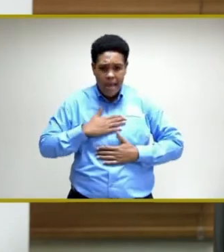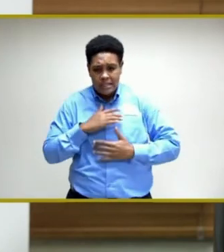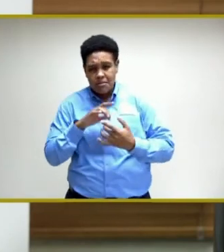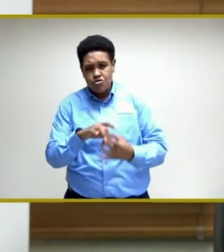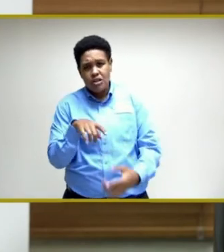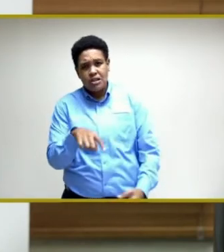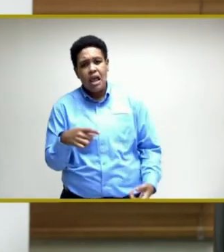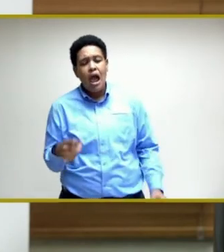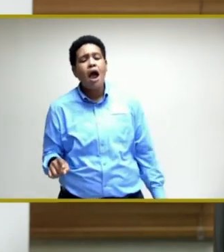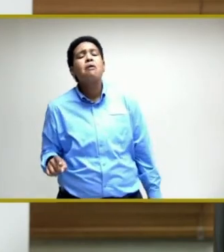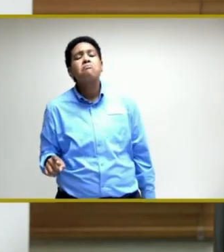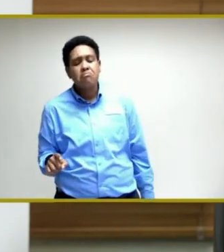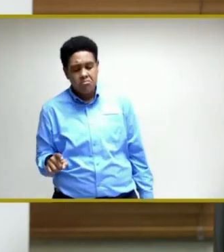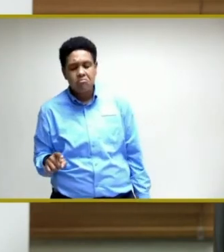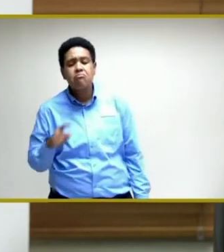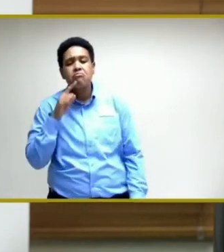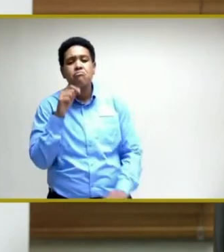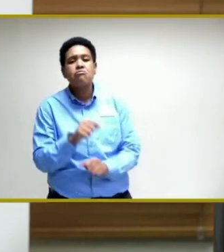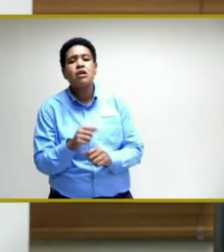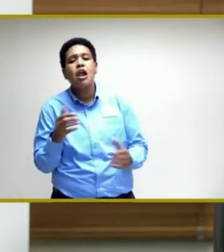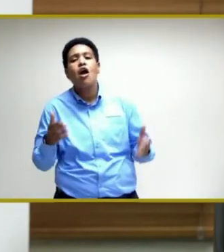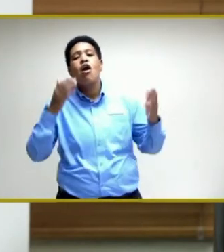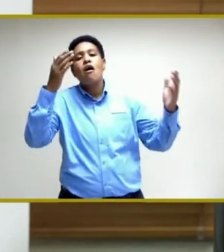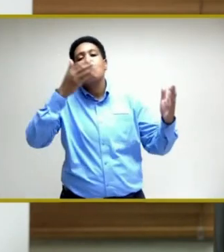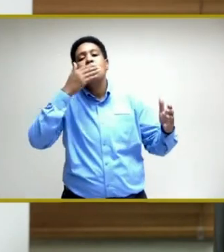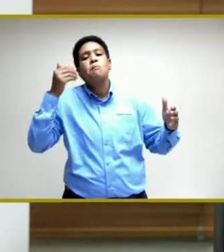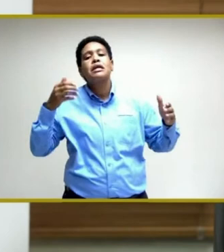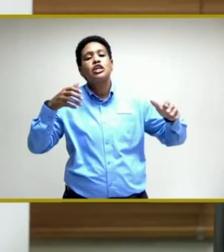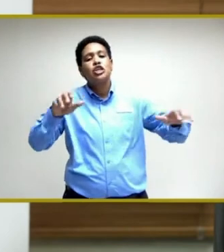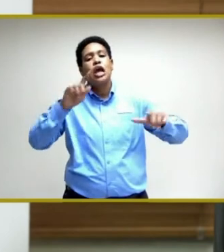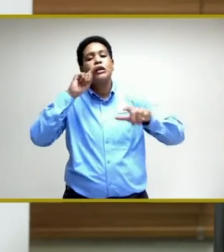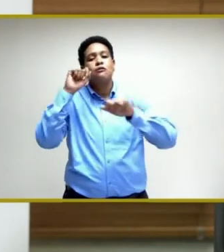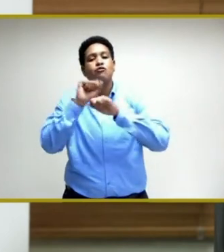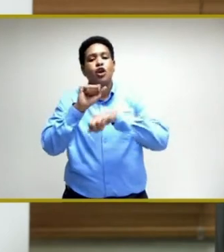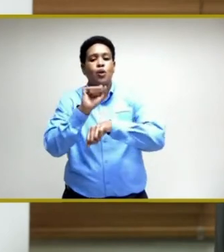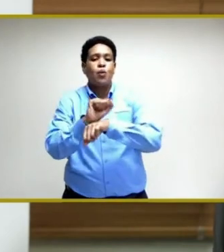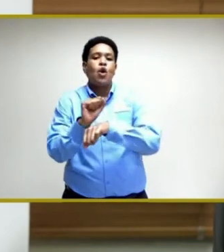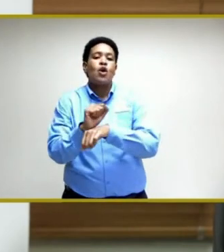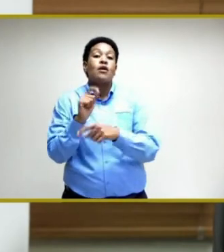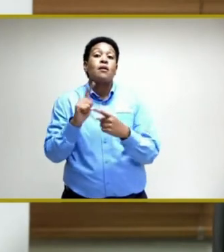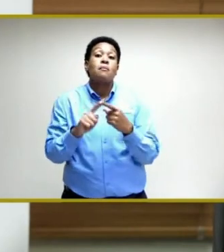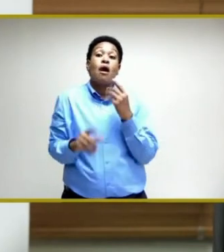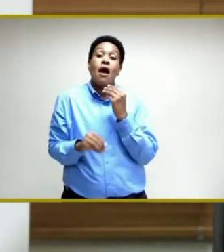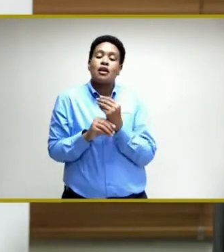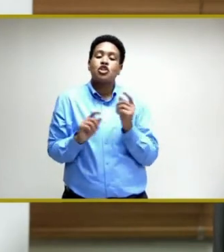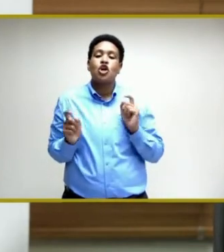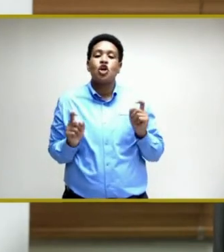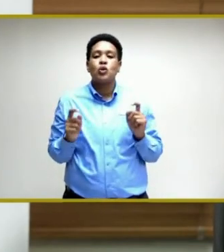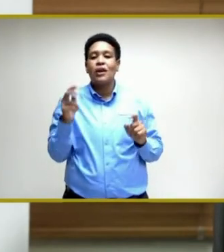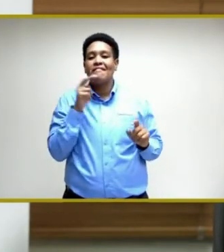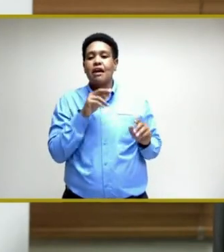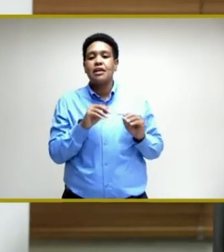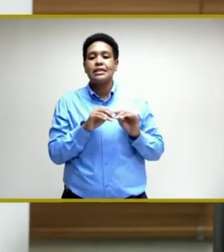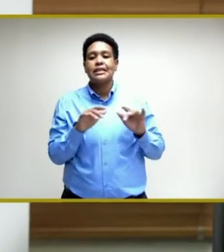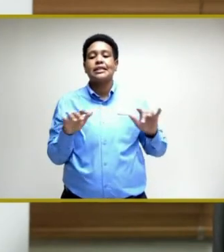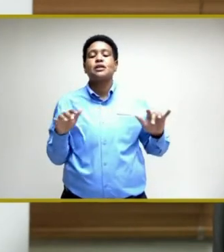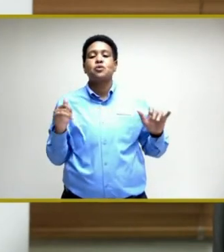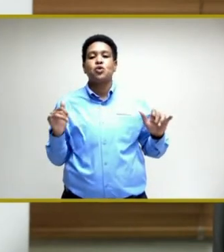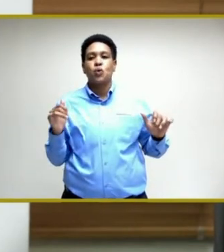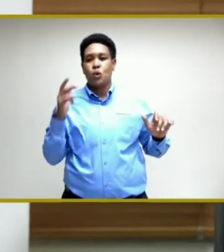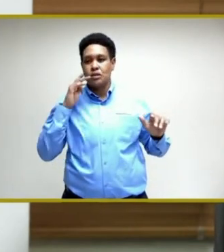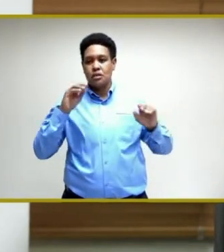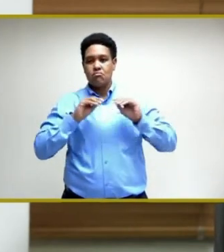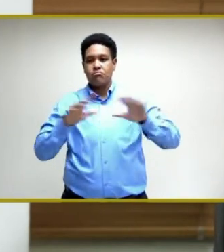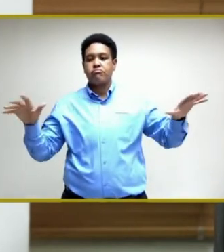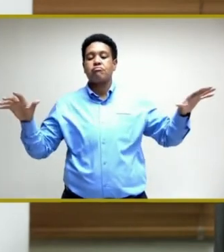it does offer a better chance of working and by extension controlling the virus which we are now experiencing and spreading.